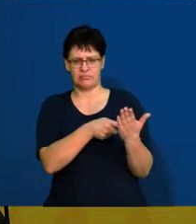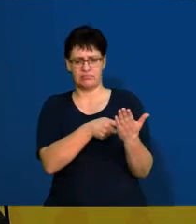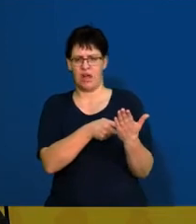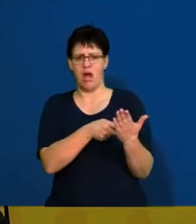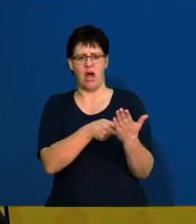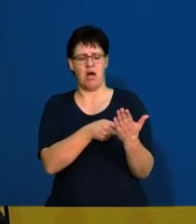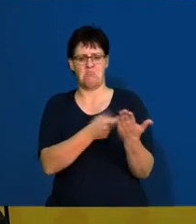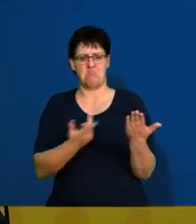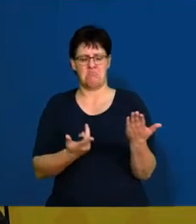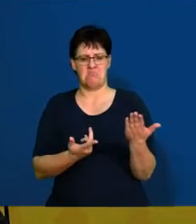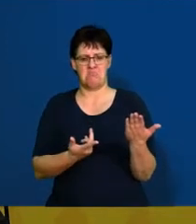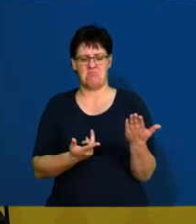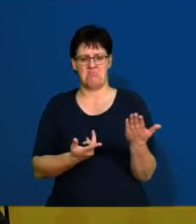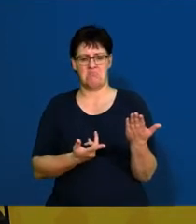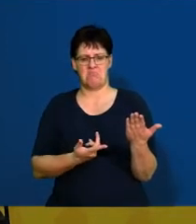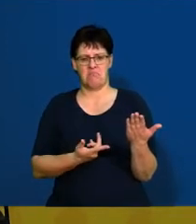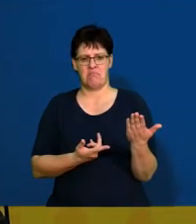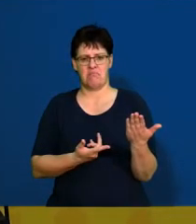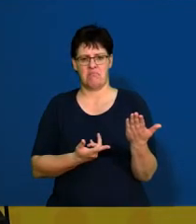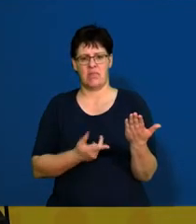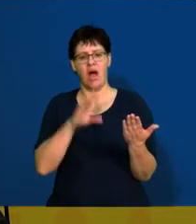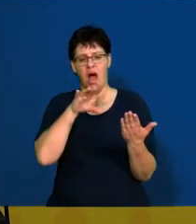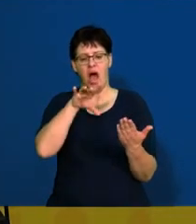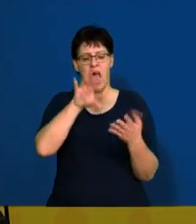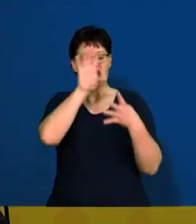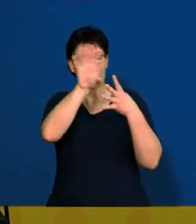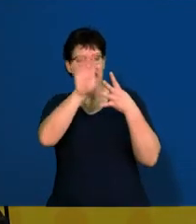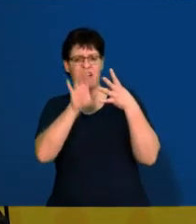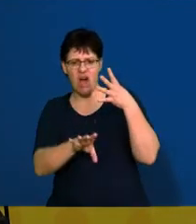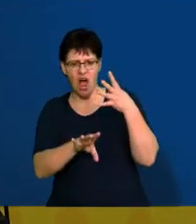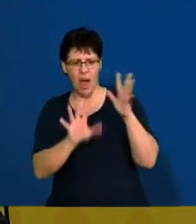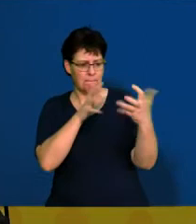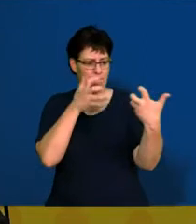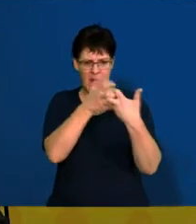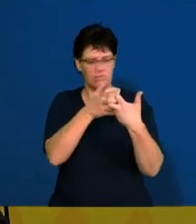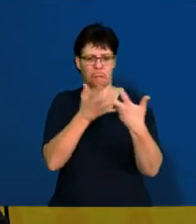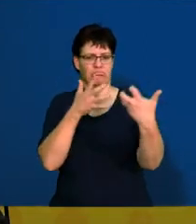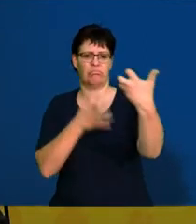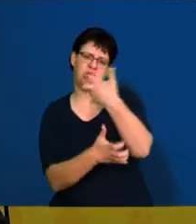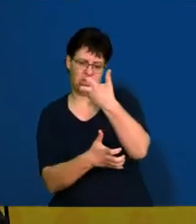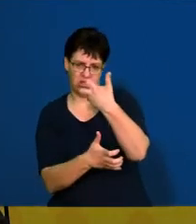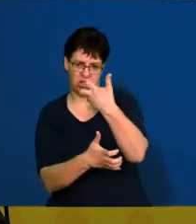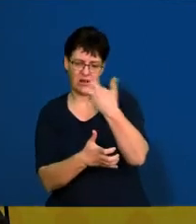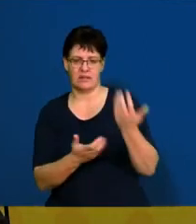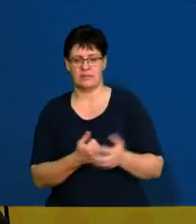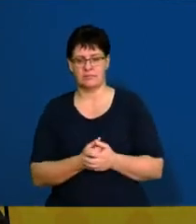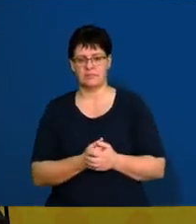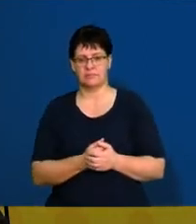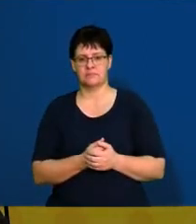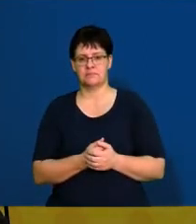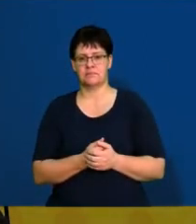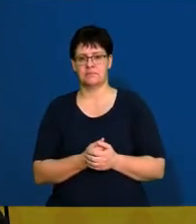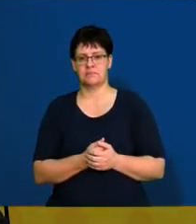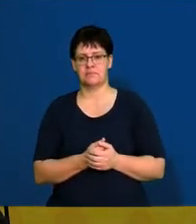CV, they'll see, right, you do not match the criteria for our selection.